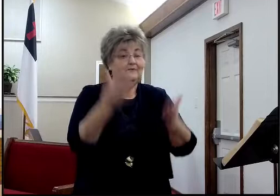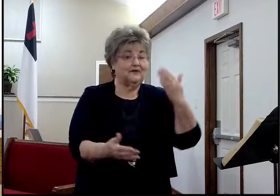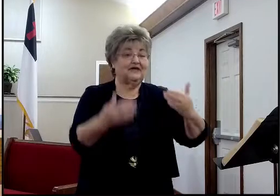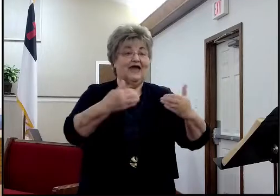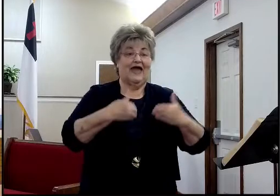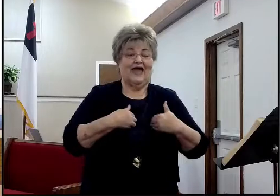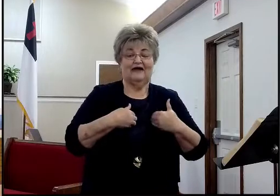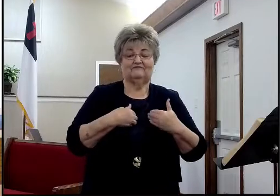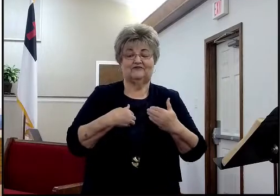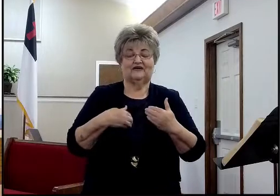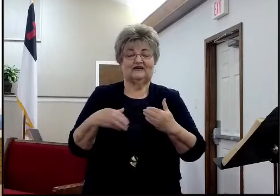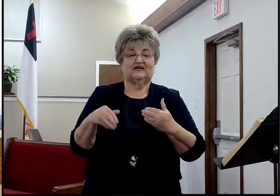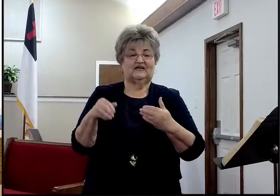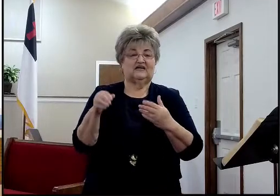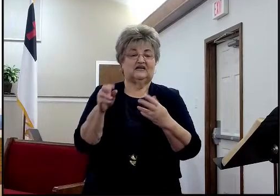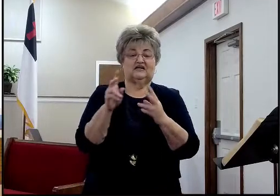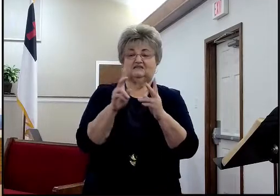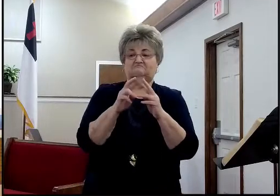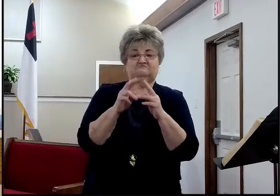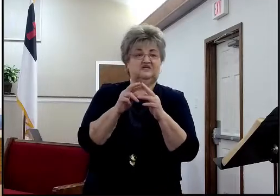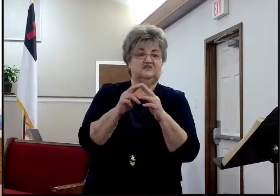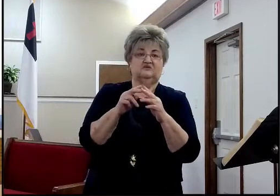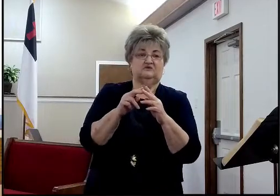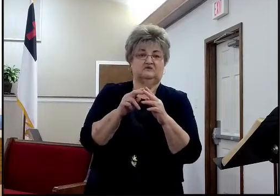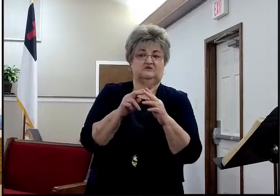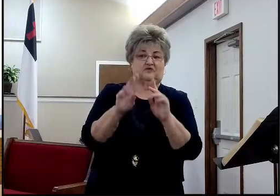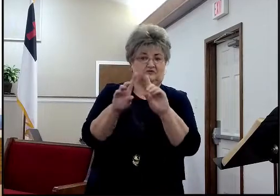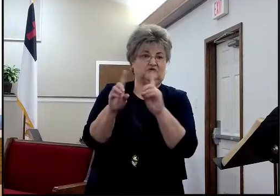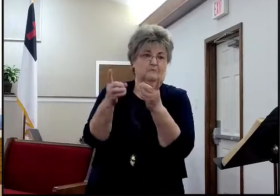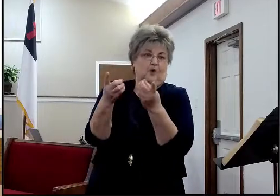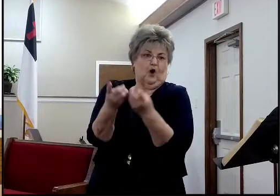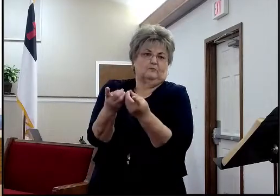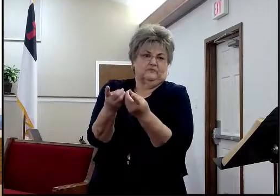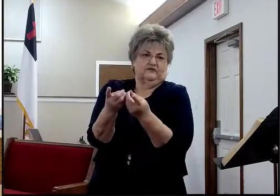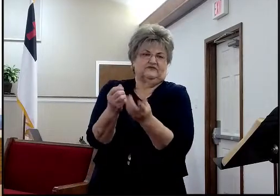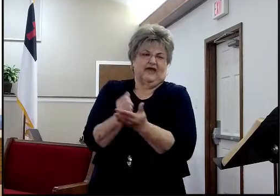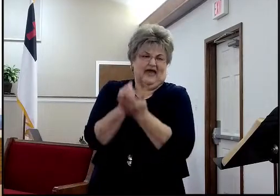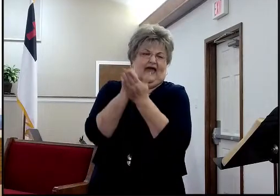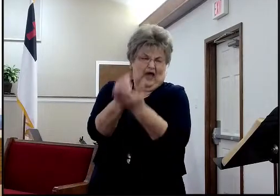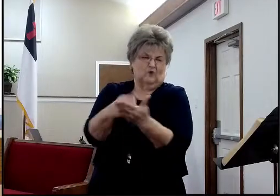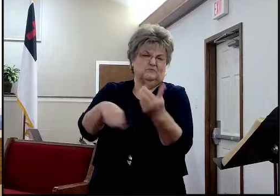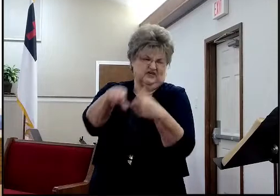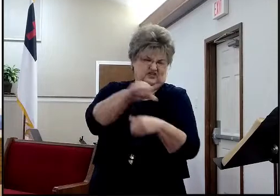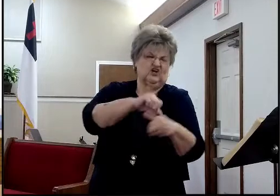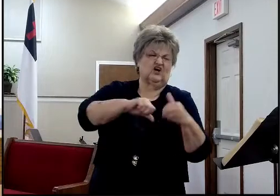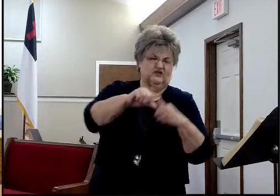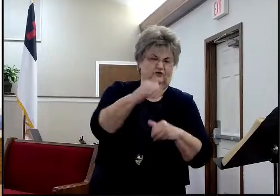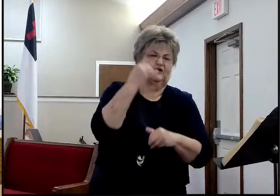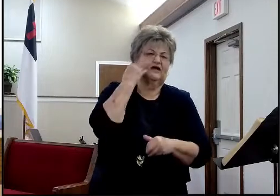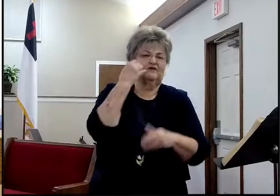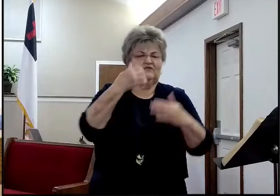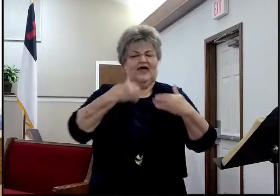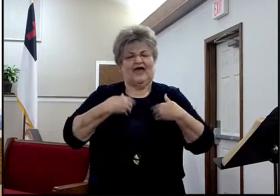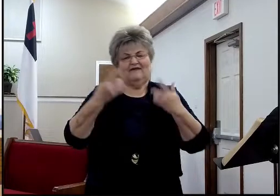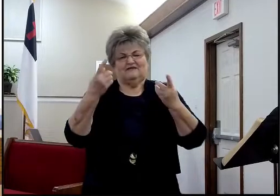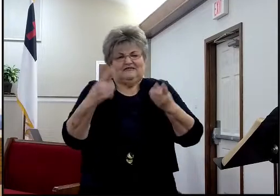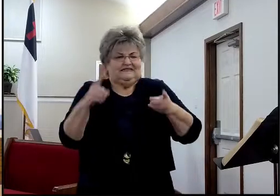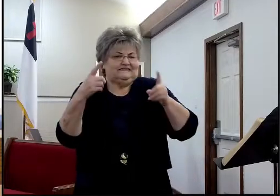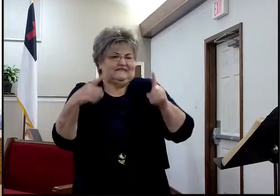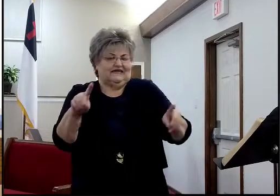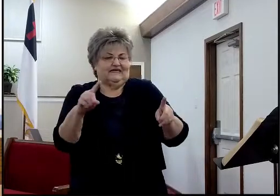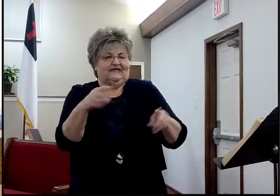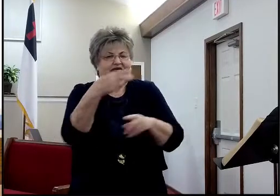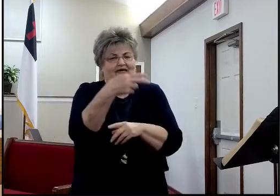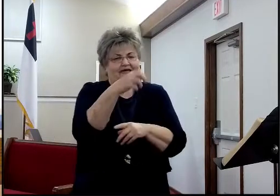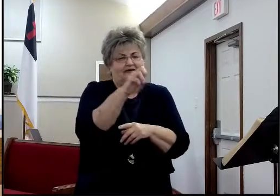scene because they're both smaller departments, and so they'll have these mutual aids so that if there's an incident where Holotus